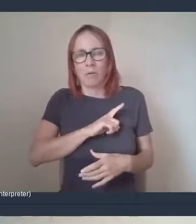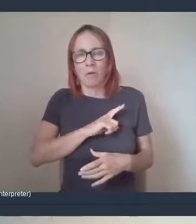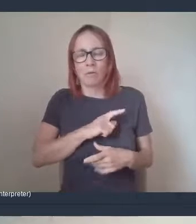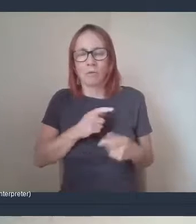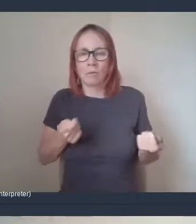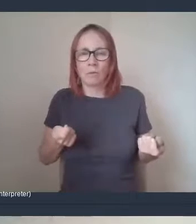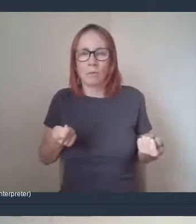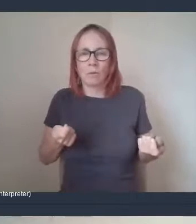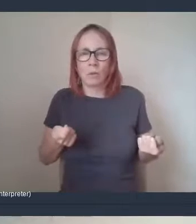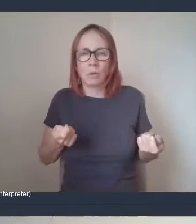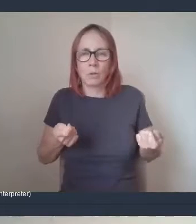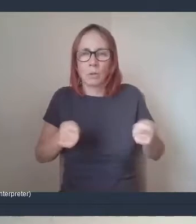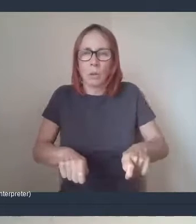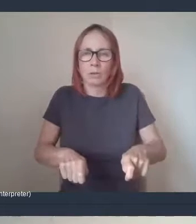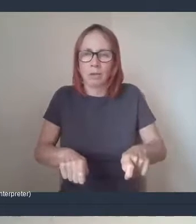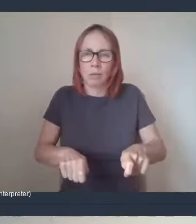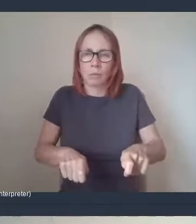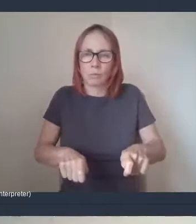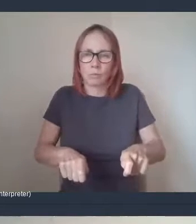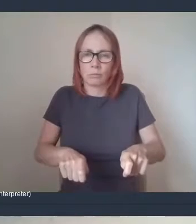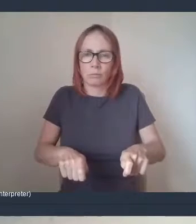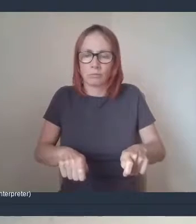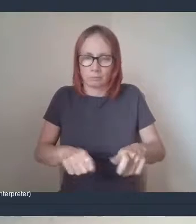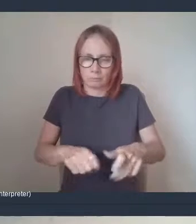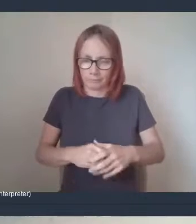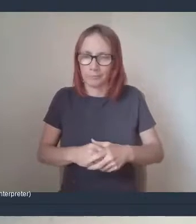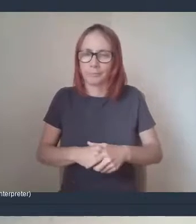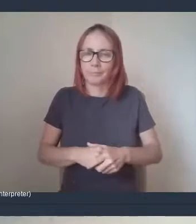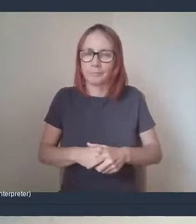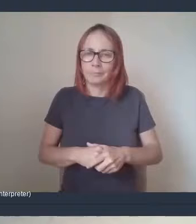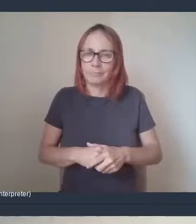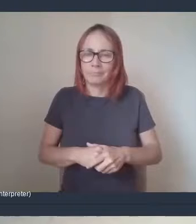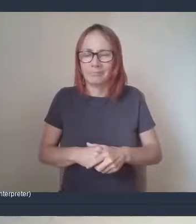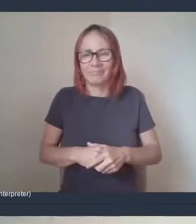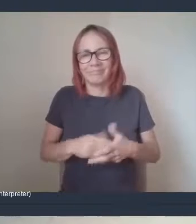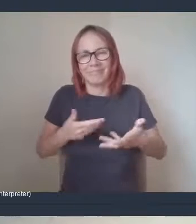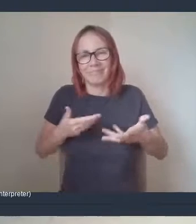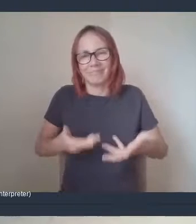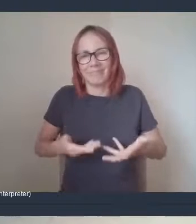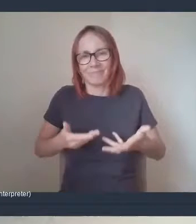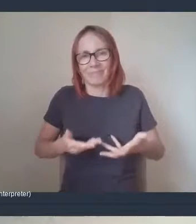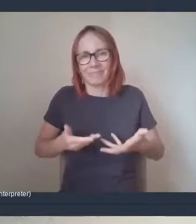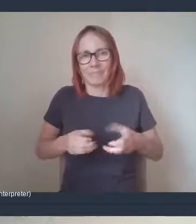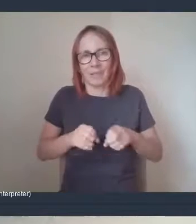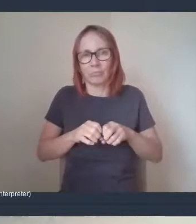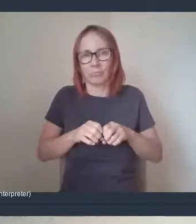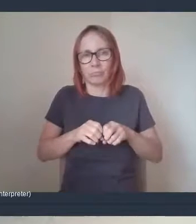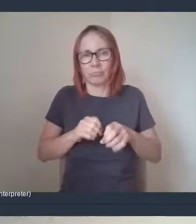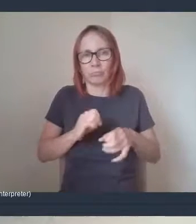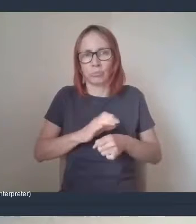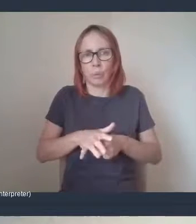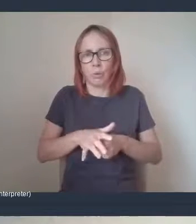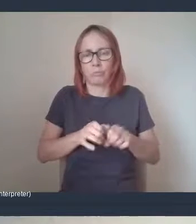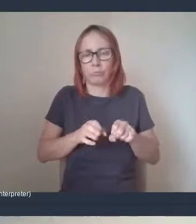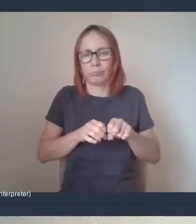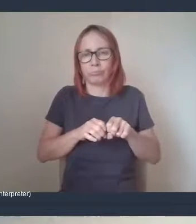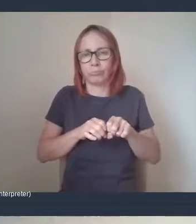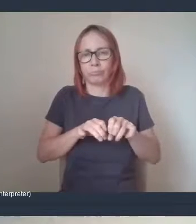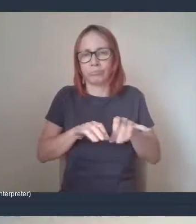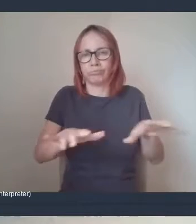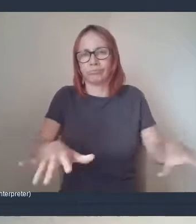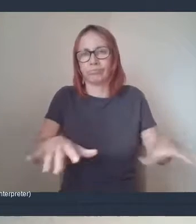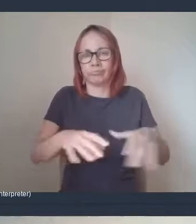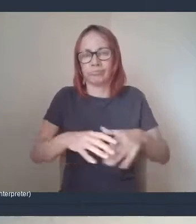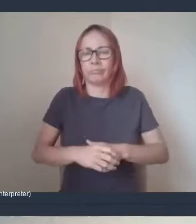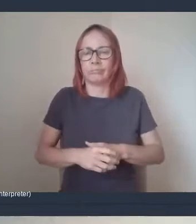because we're going through this sort of pandemic, do you feel that